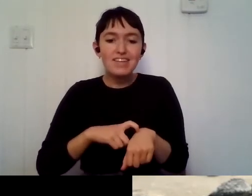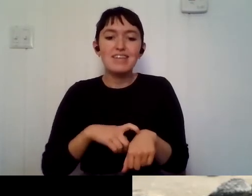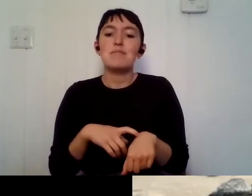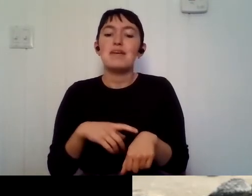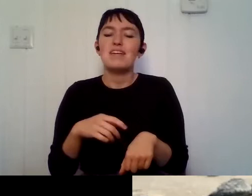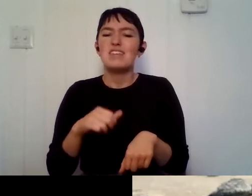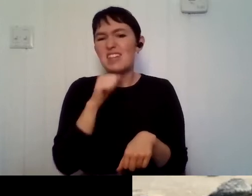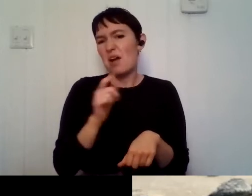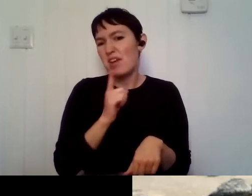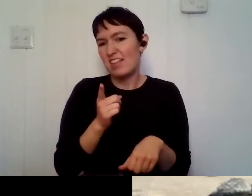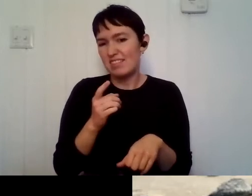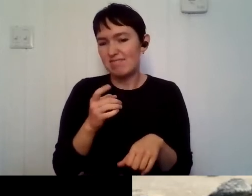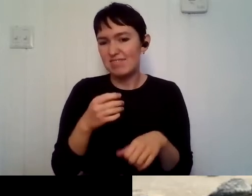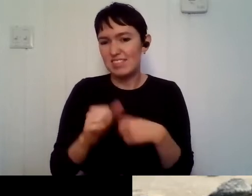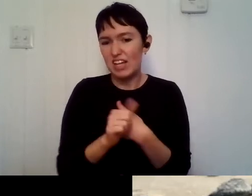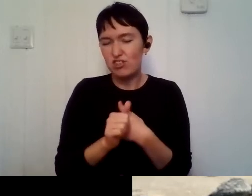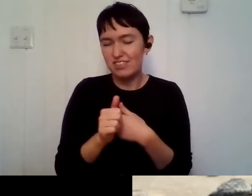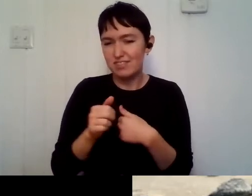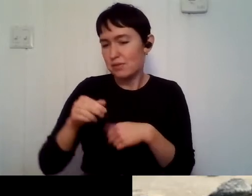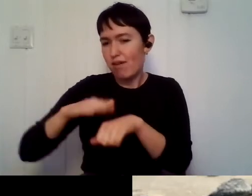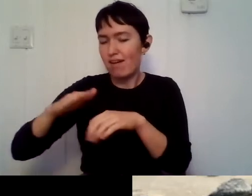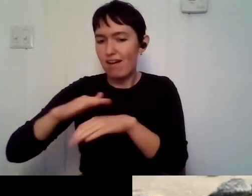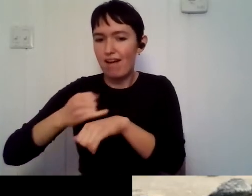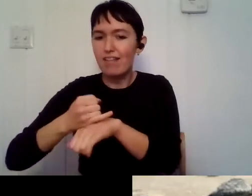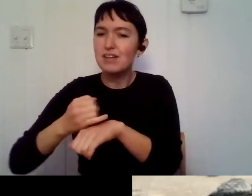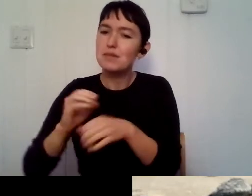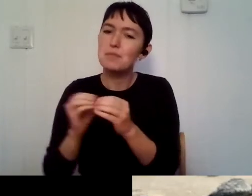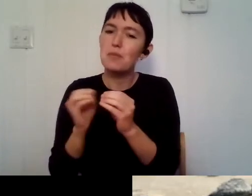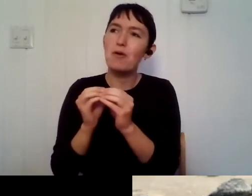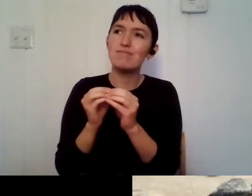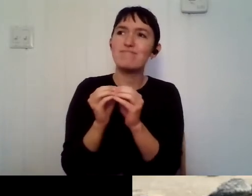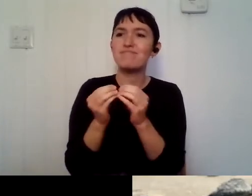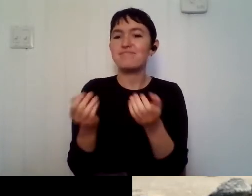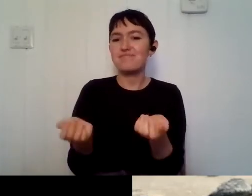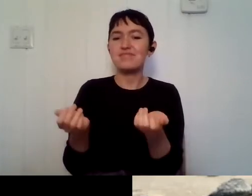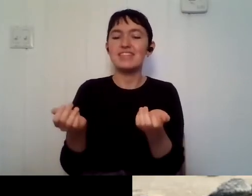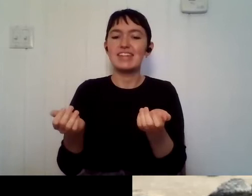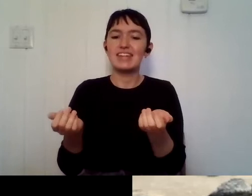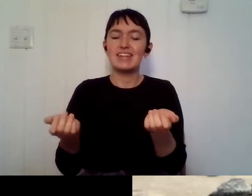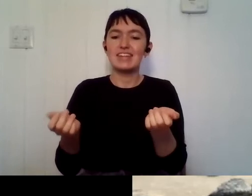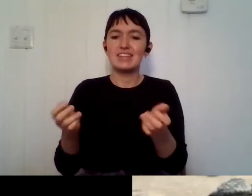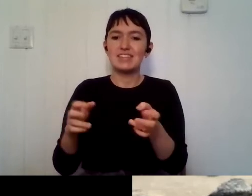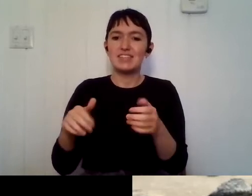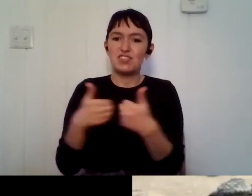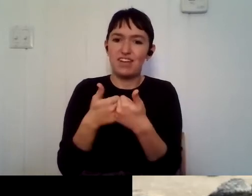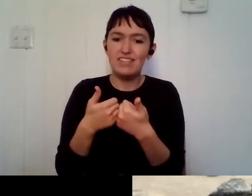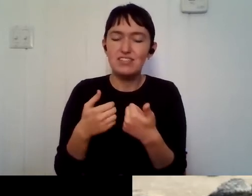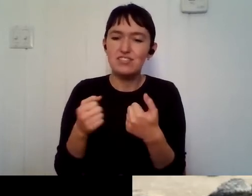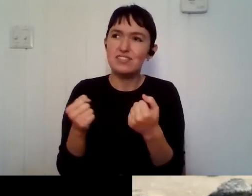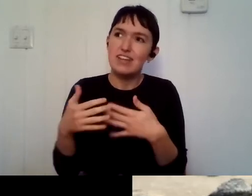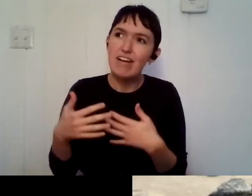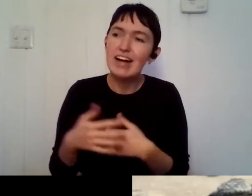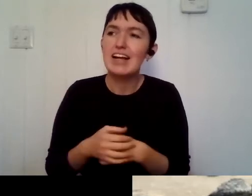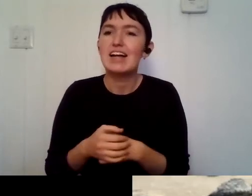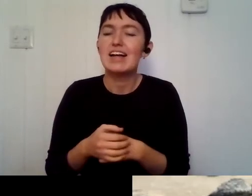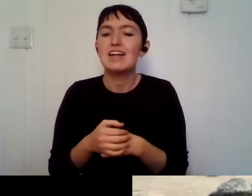Um, um, it was more, uh, inconvenient and a little bit, I guess, scary. Um, we were working